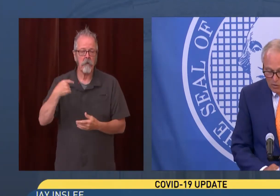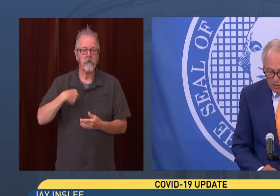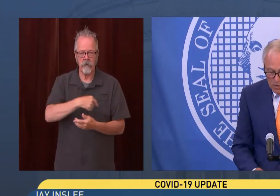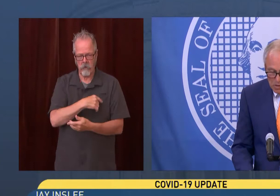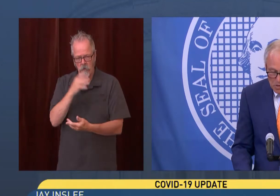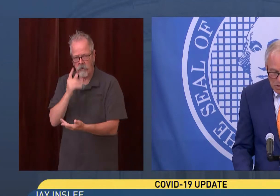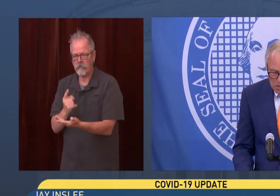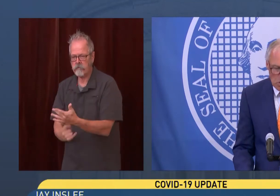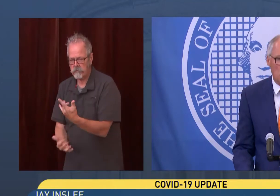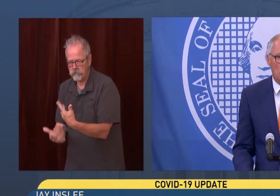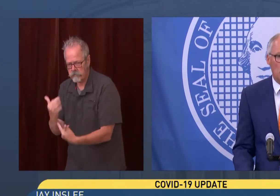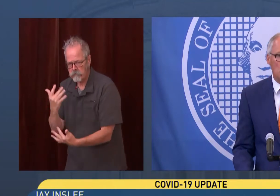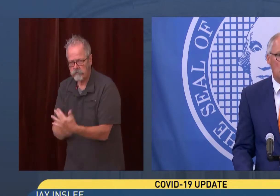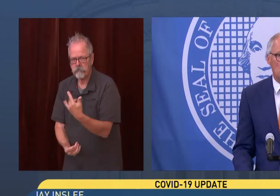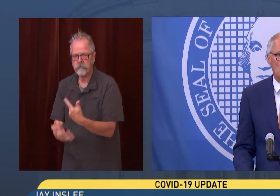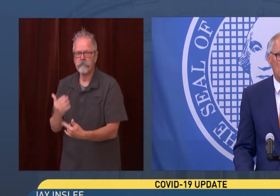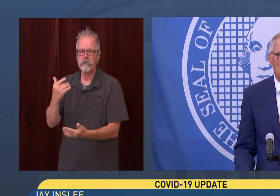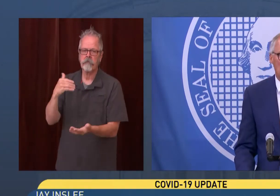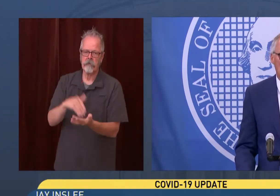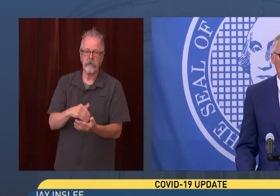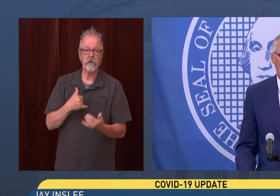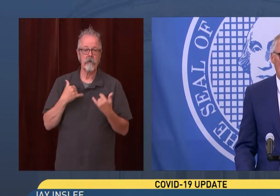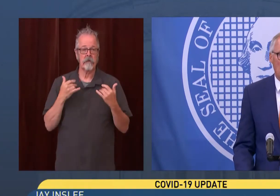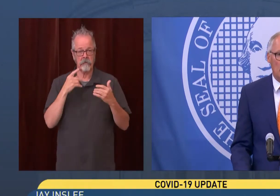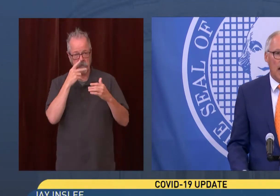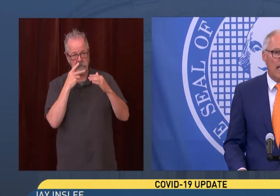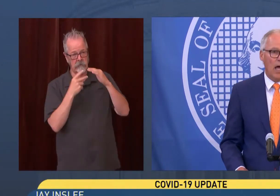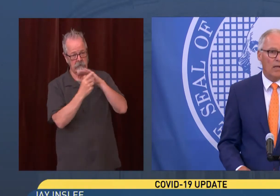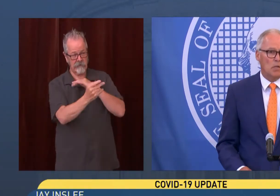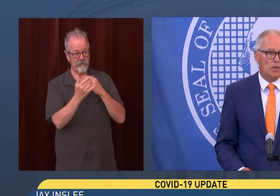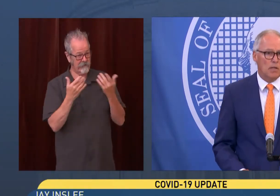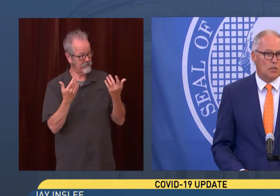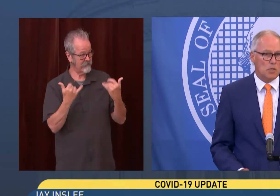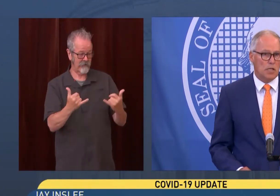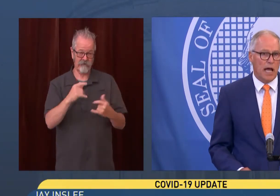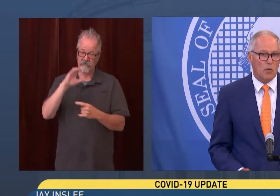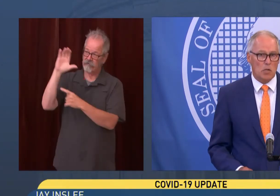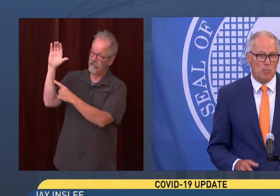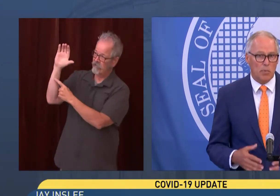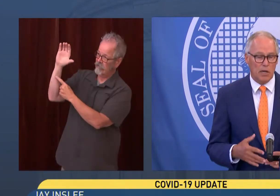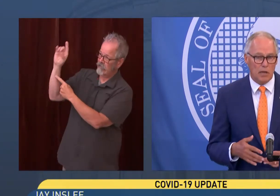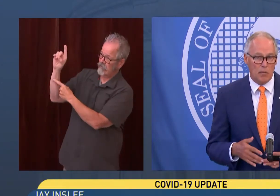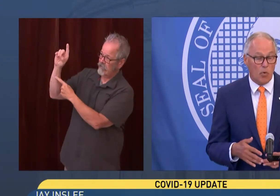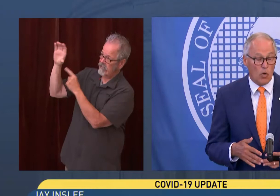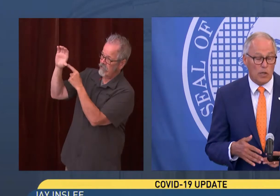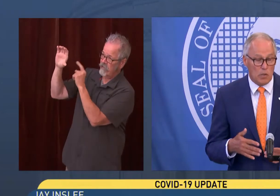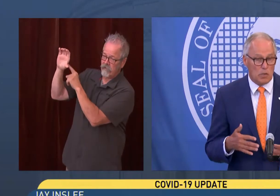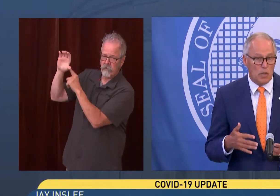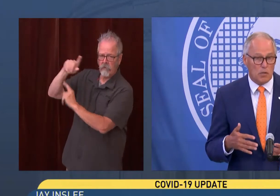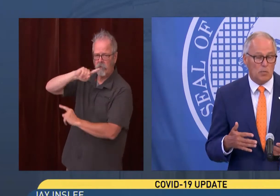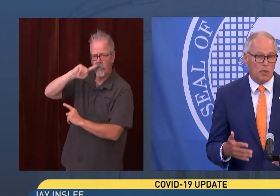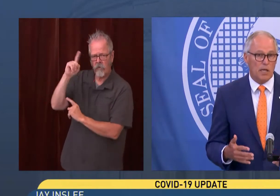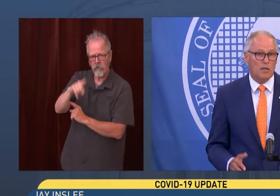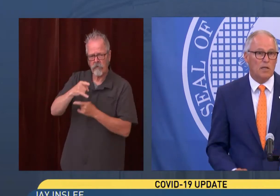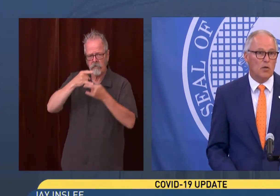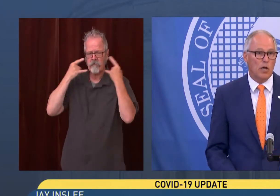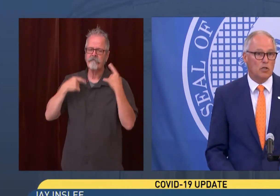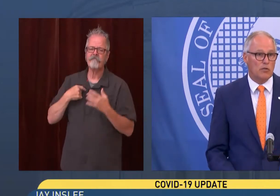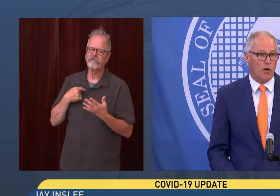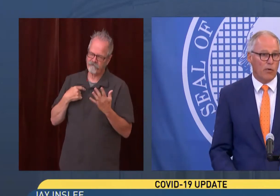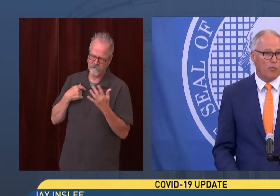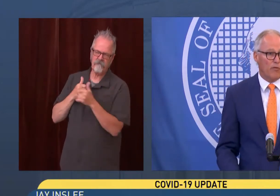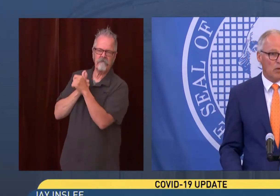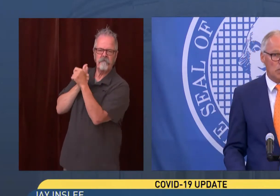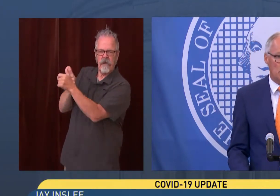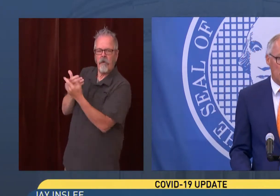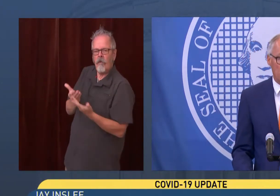respond to it. This is consistent with the CDC guidelines they just announced, but it importantly is simply a continuation